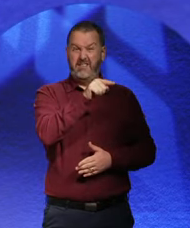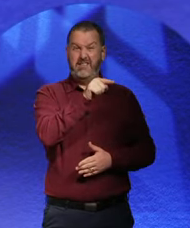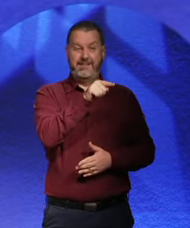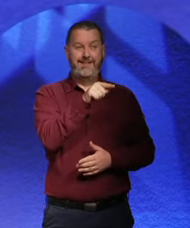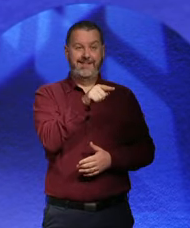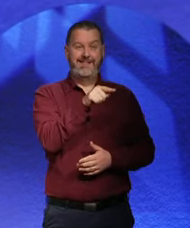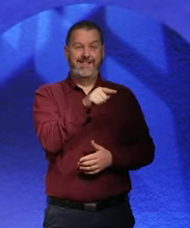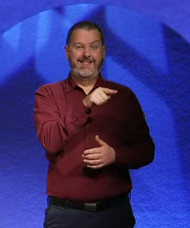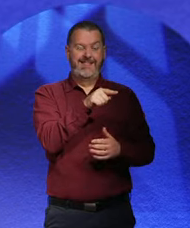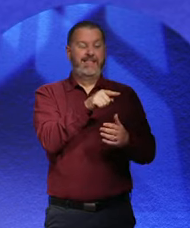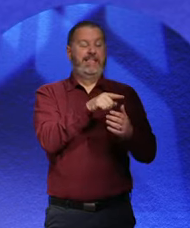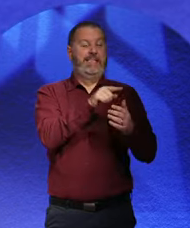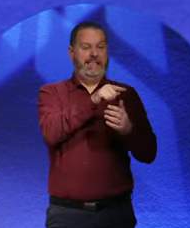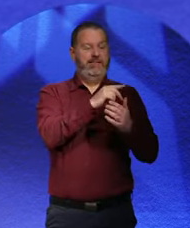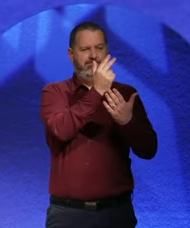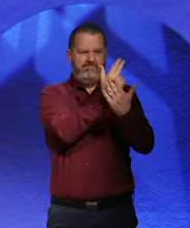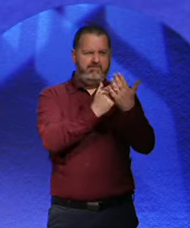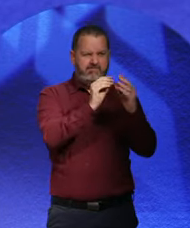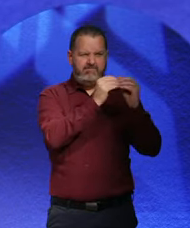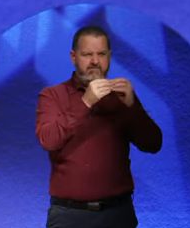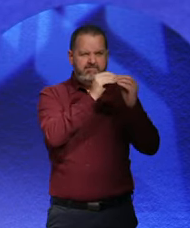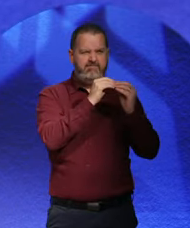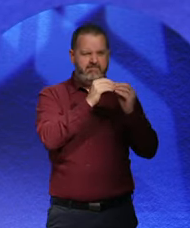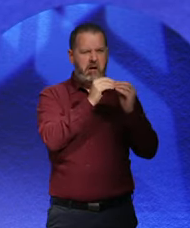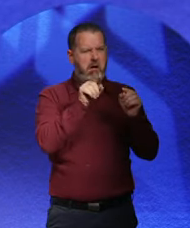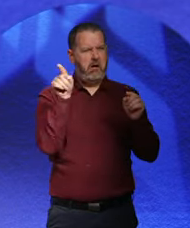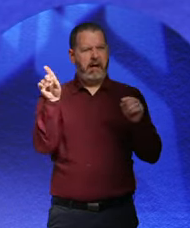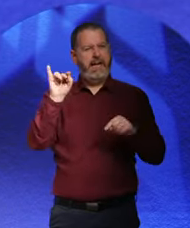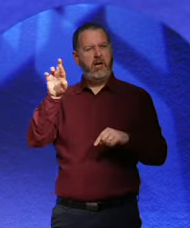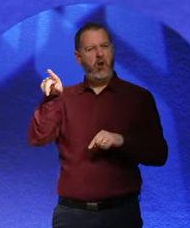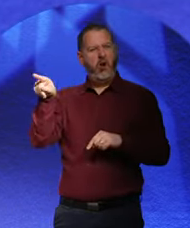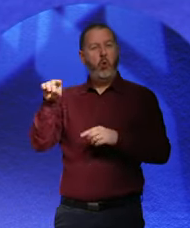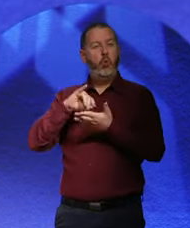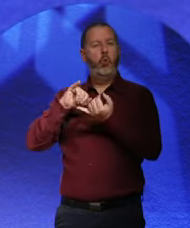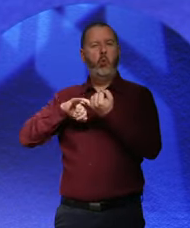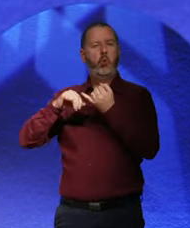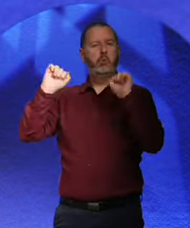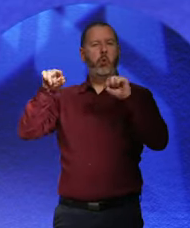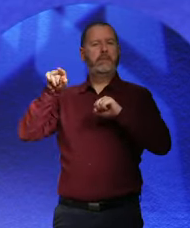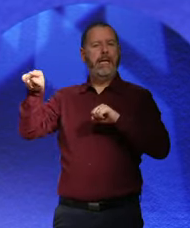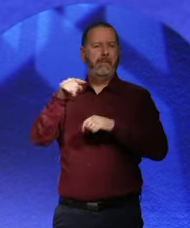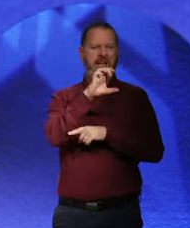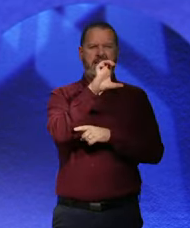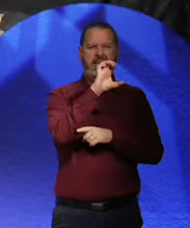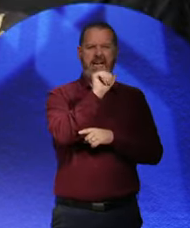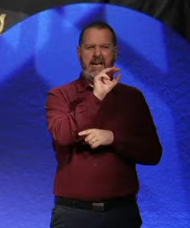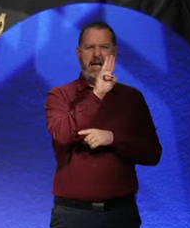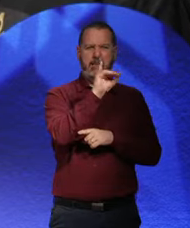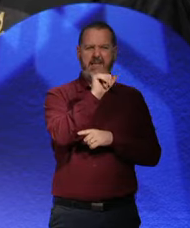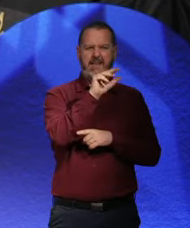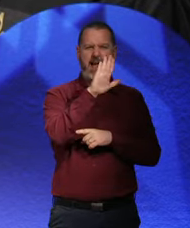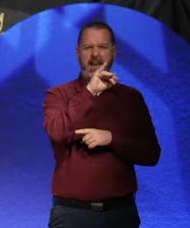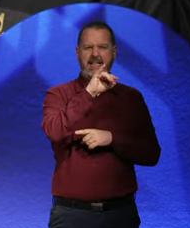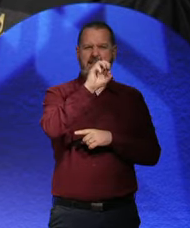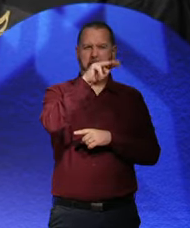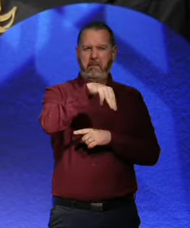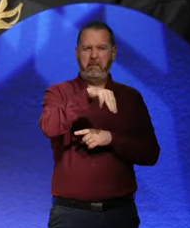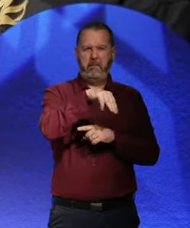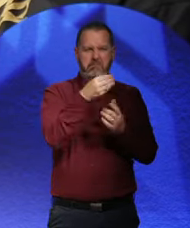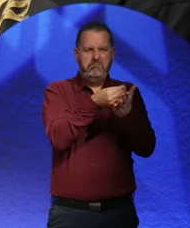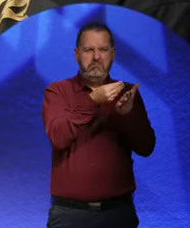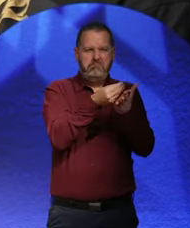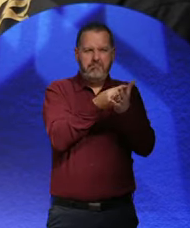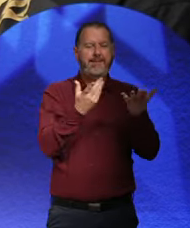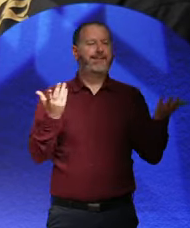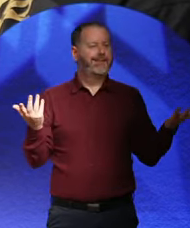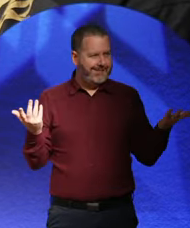At the back of Hitler was capitalism. And there's all these fantastic propaganda posters of Hitler